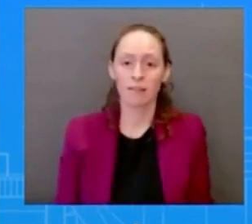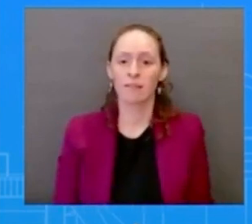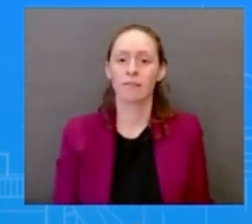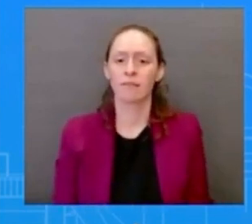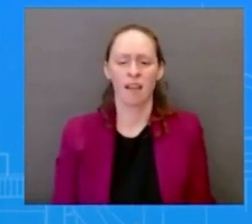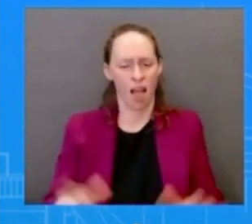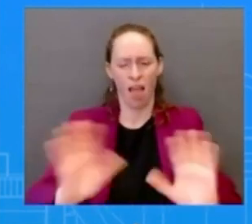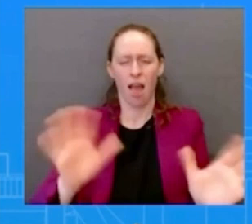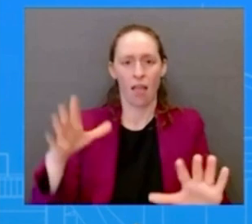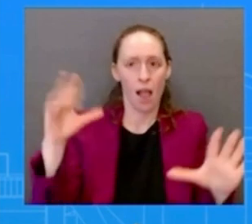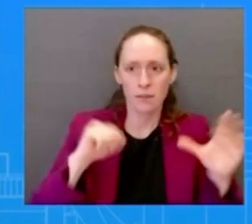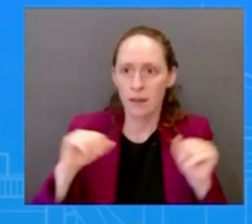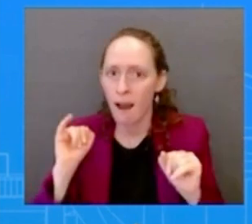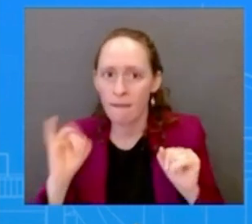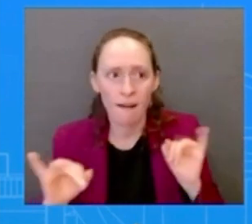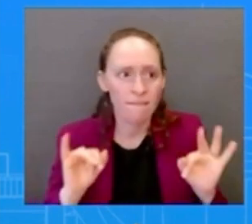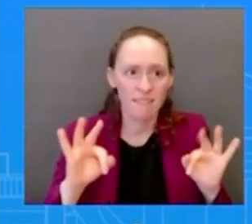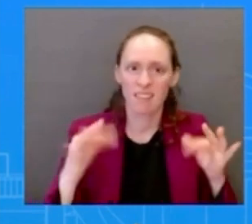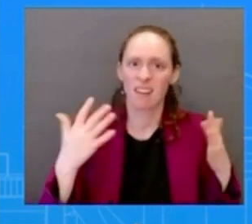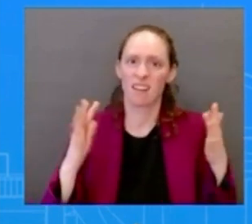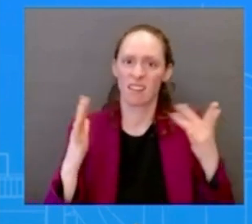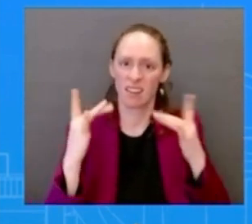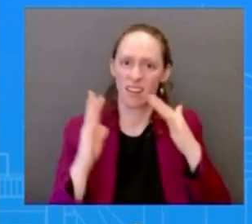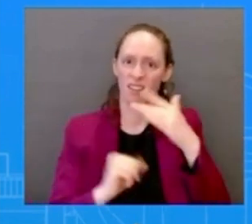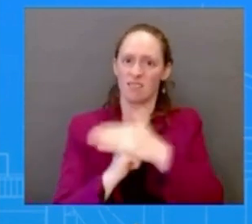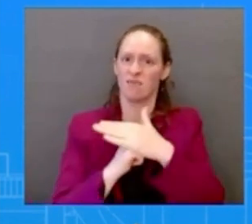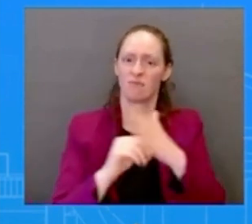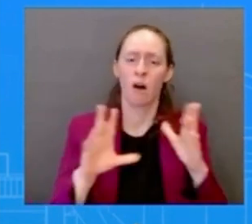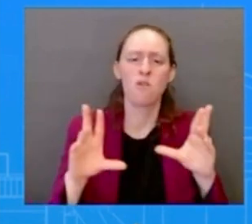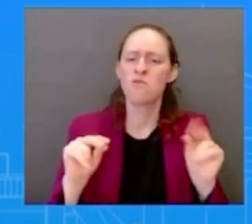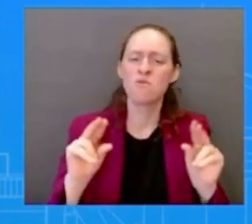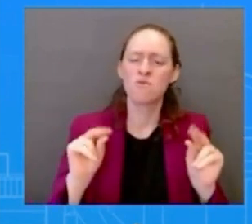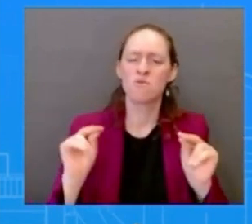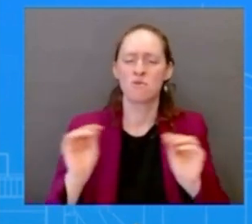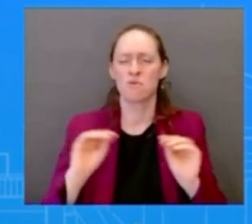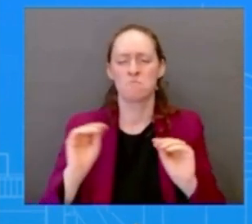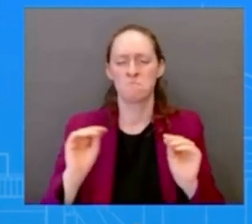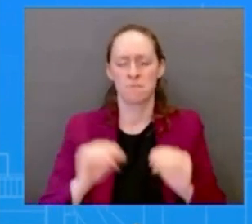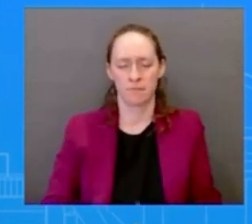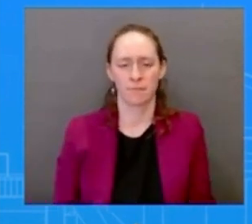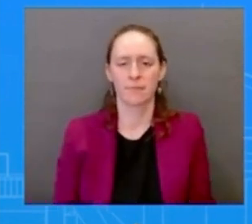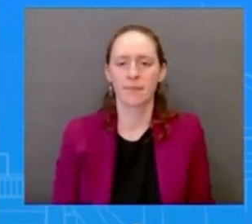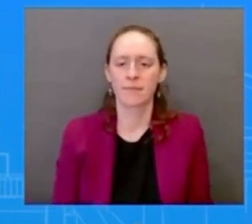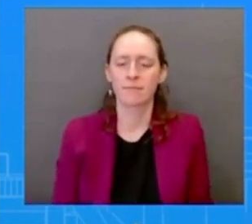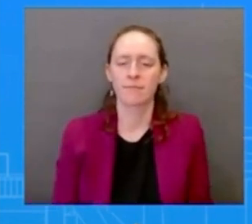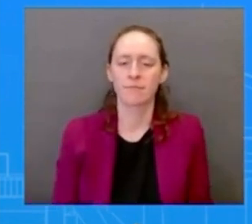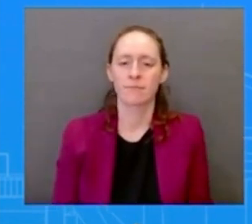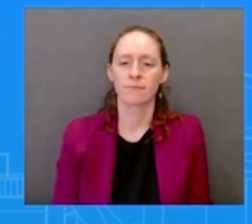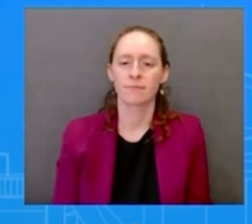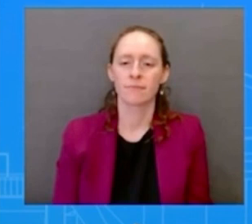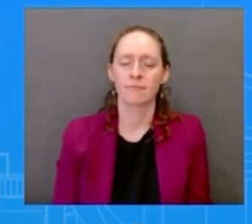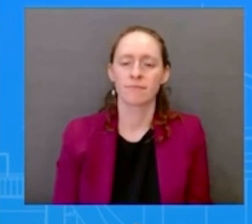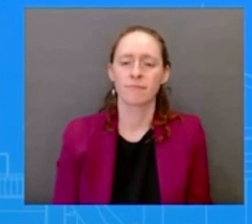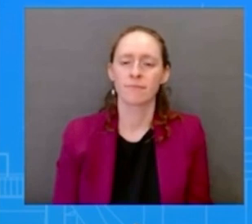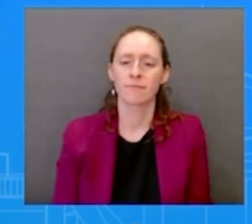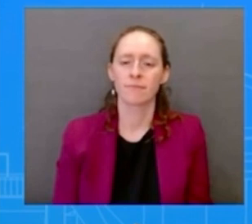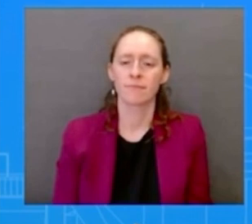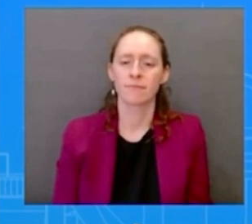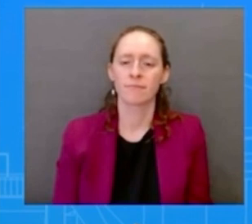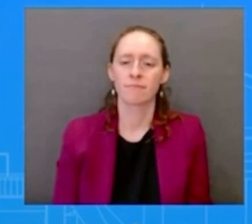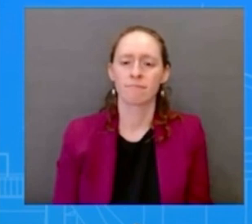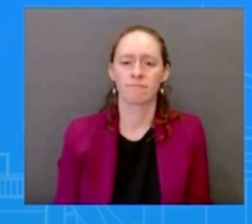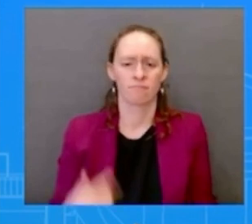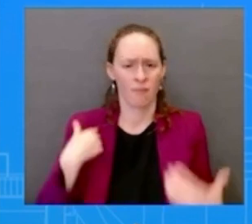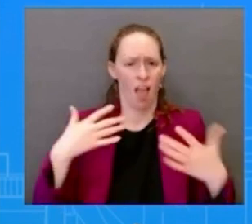is going to hold uh and uh and i've said this moments ago as well which is look we need congress to act uh and uh we need